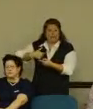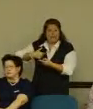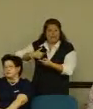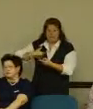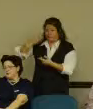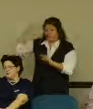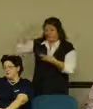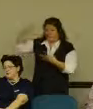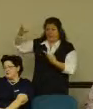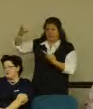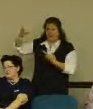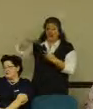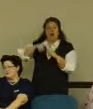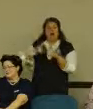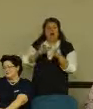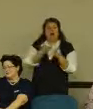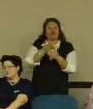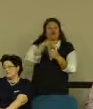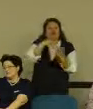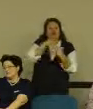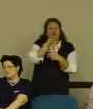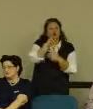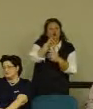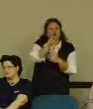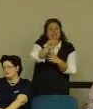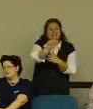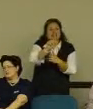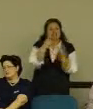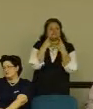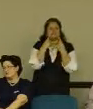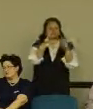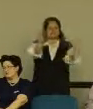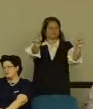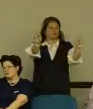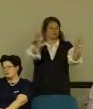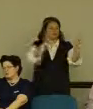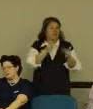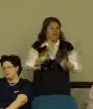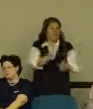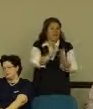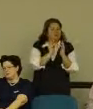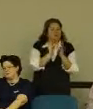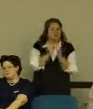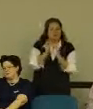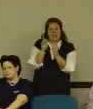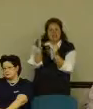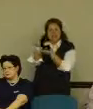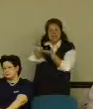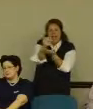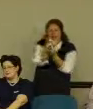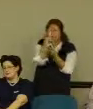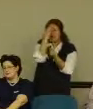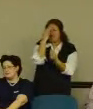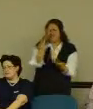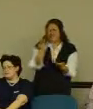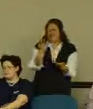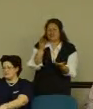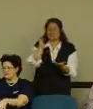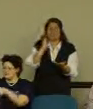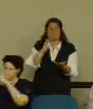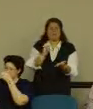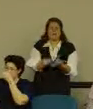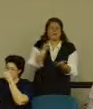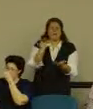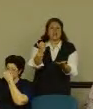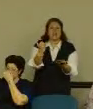there's a lot you can do through social media and networking to get information that you otherwise wouldn't be able to